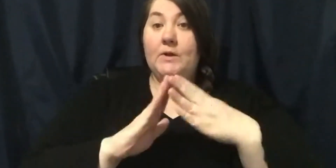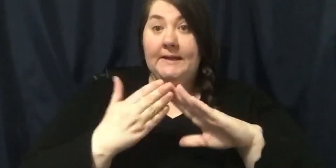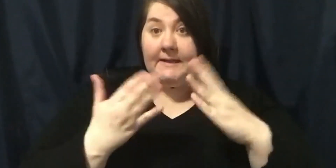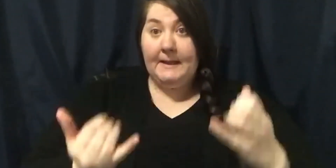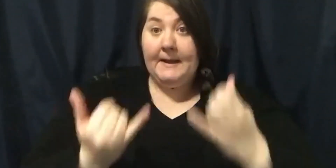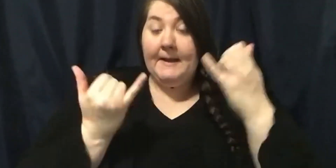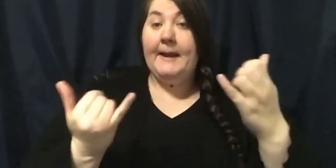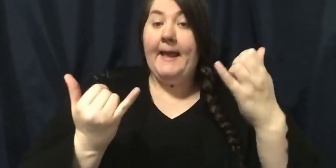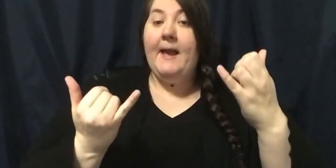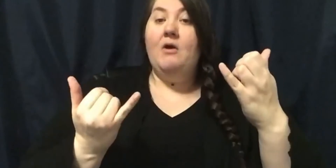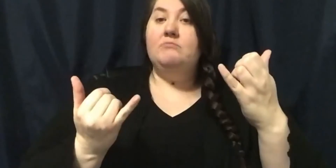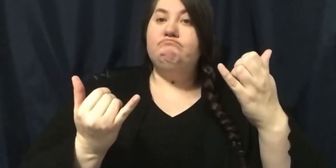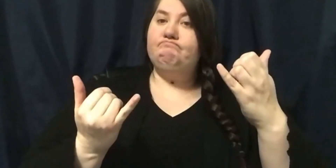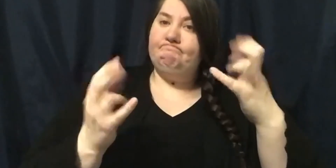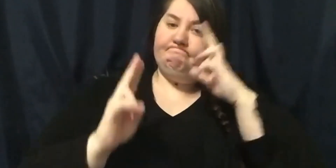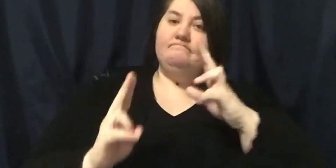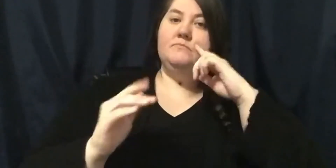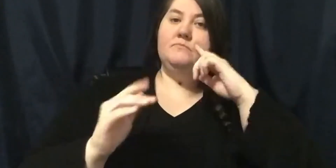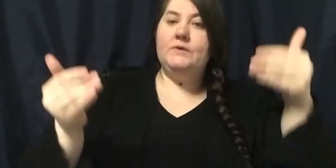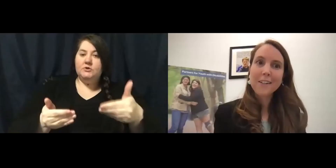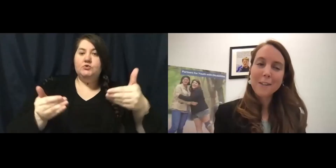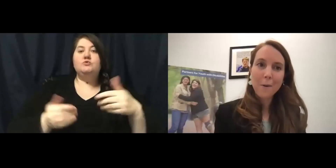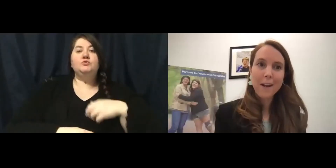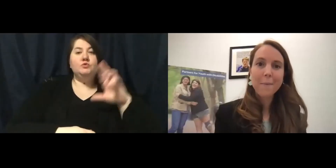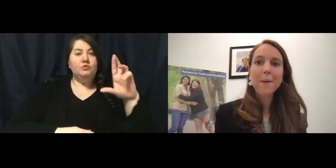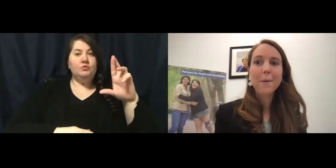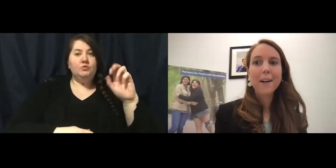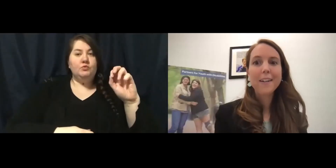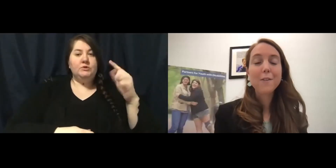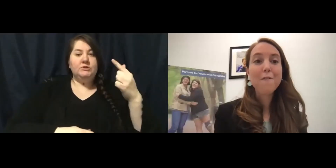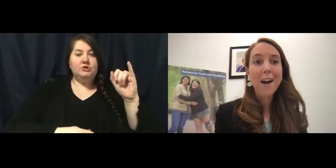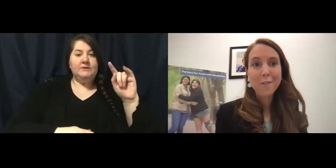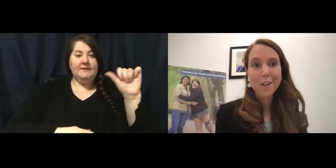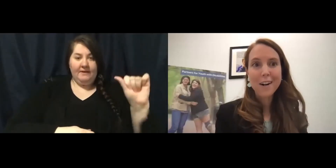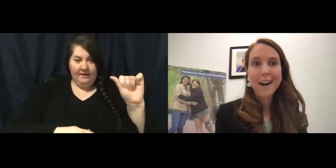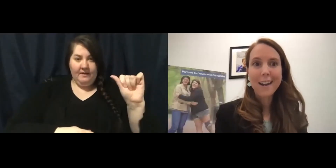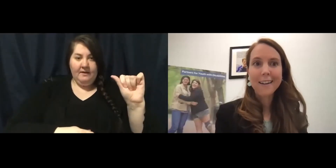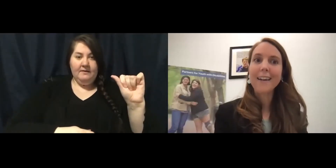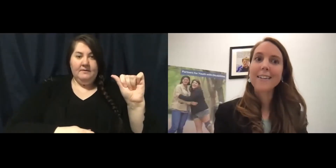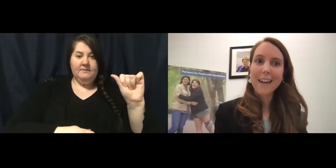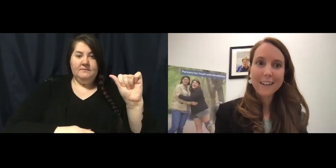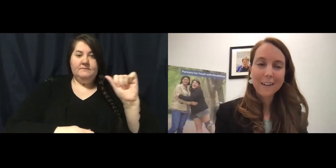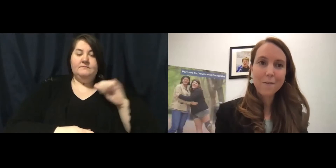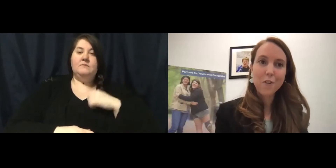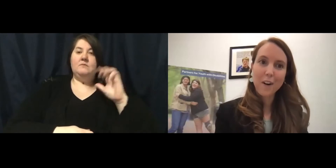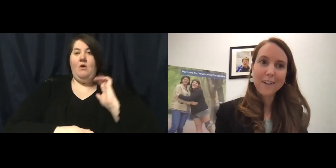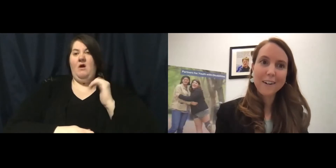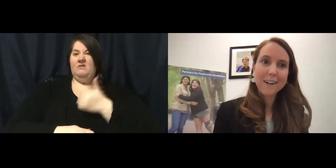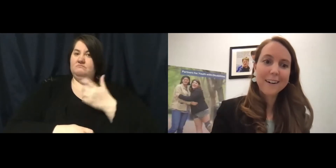is my pleasure to introduce Regina Snowden, PYD's founder and executive